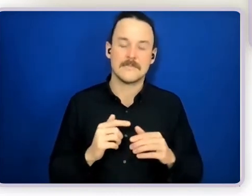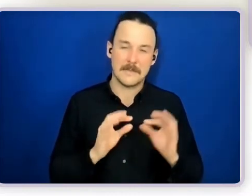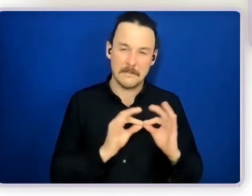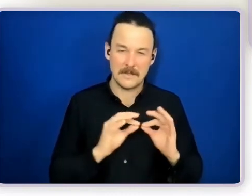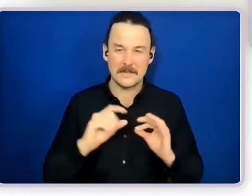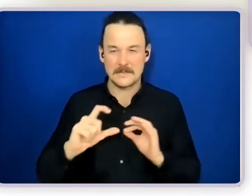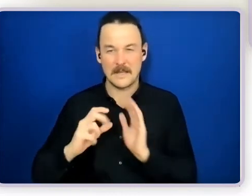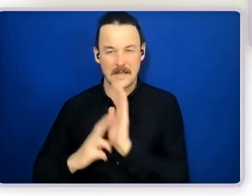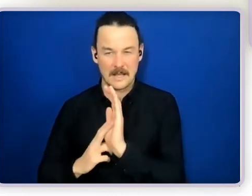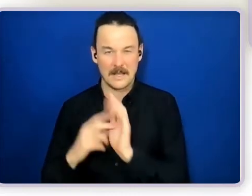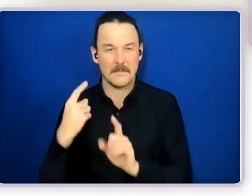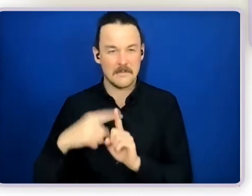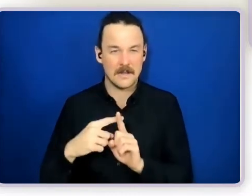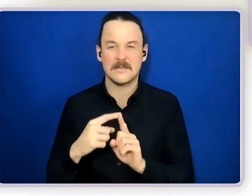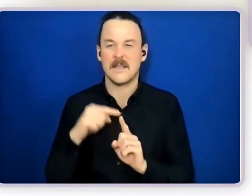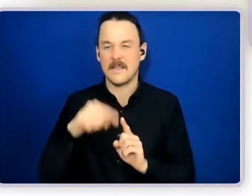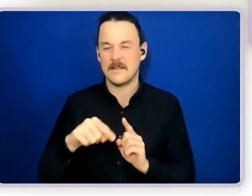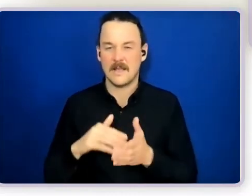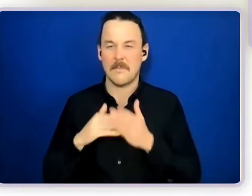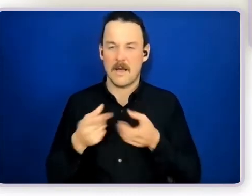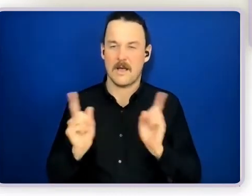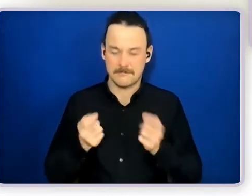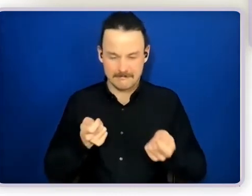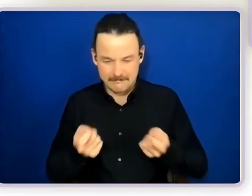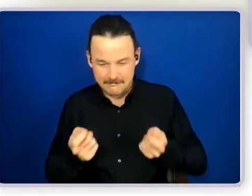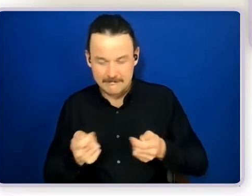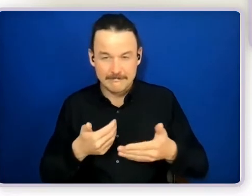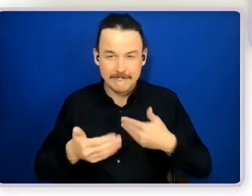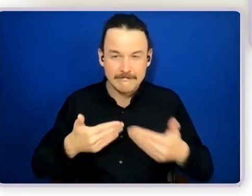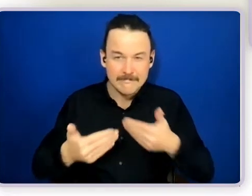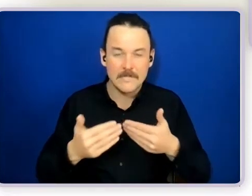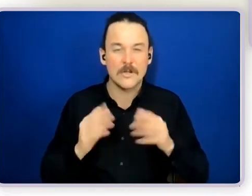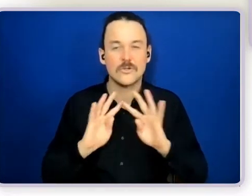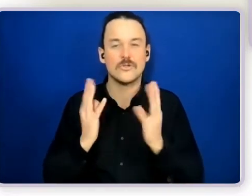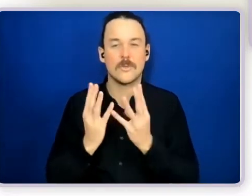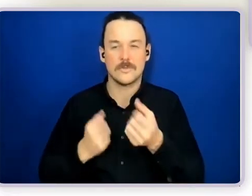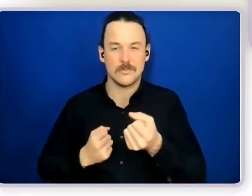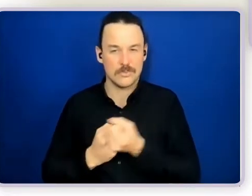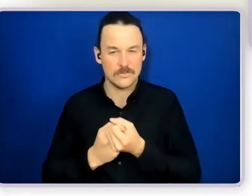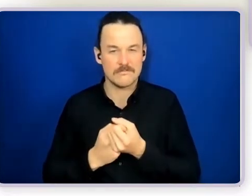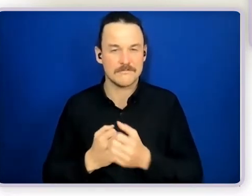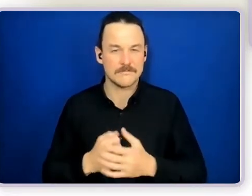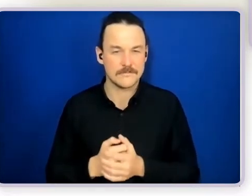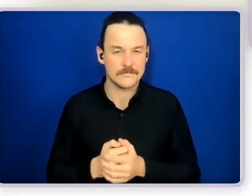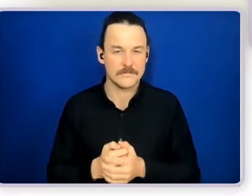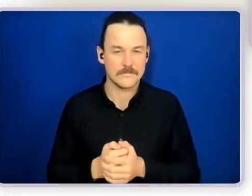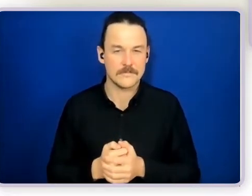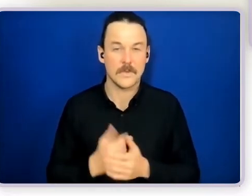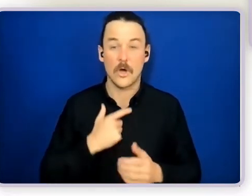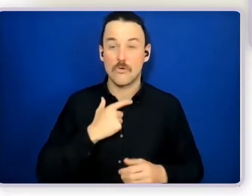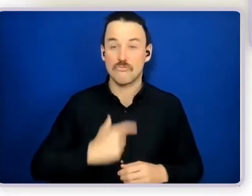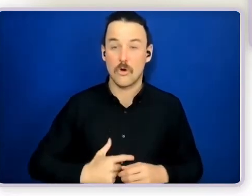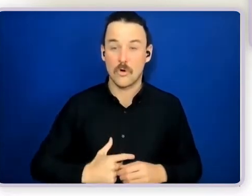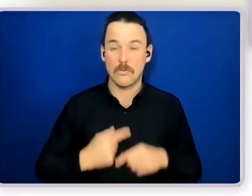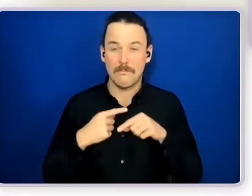support with people. Roles-based practice focuses on creating and maintaining valued social roles for people